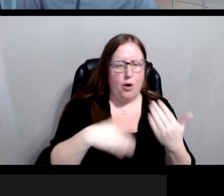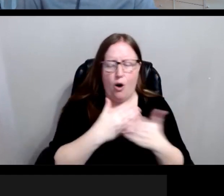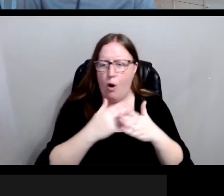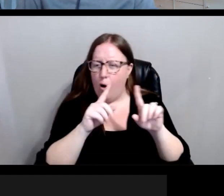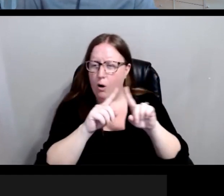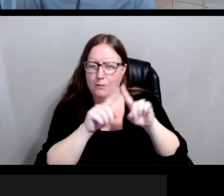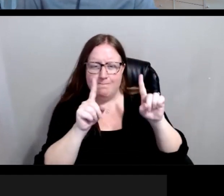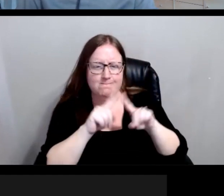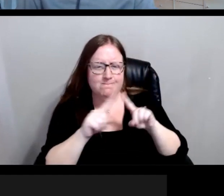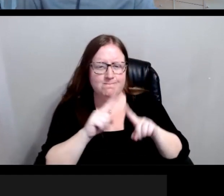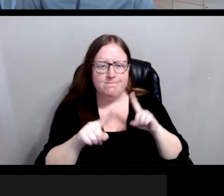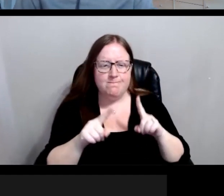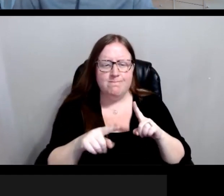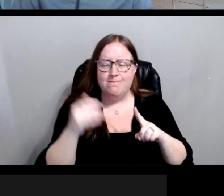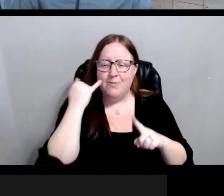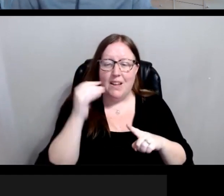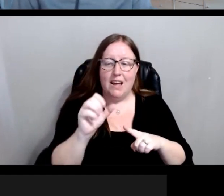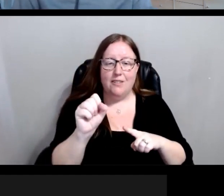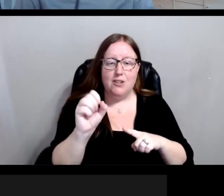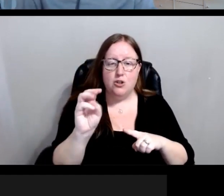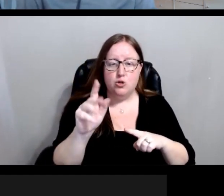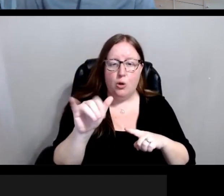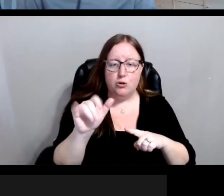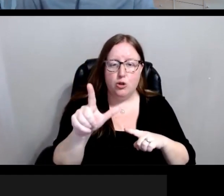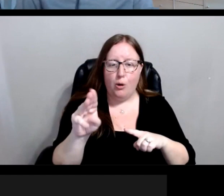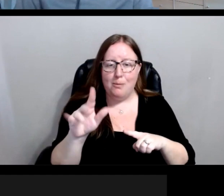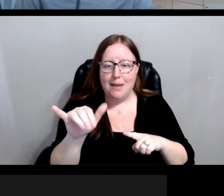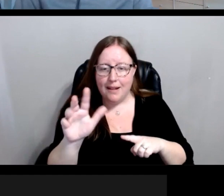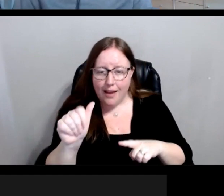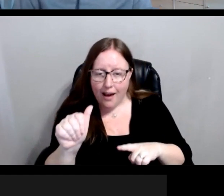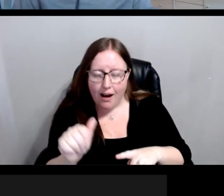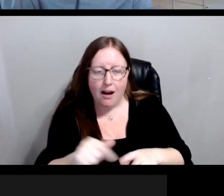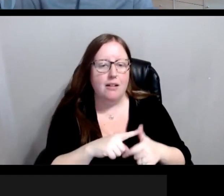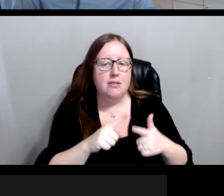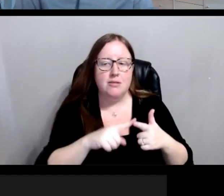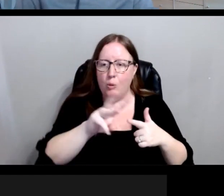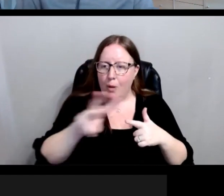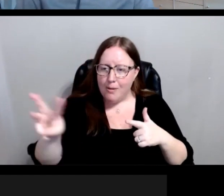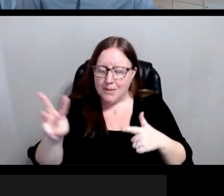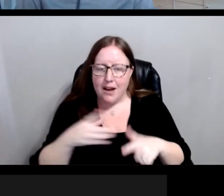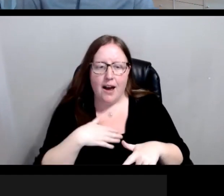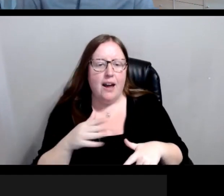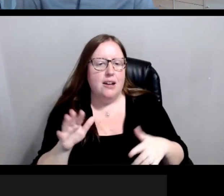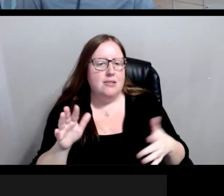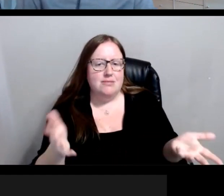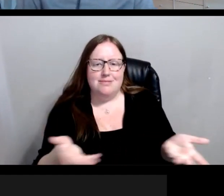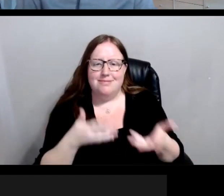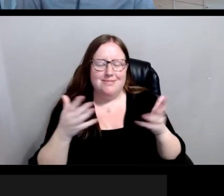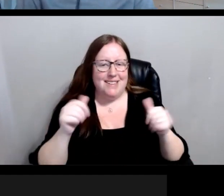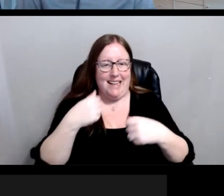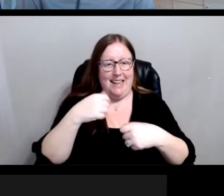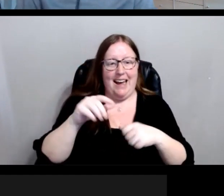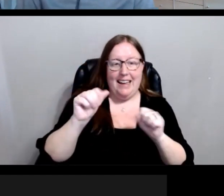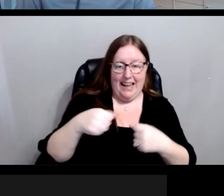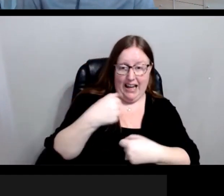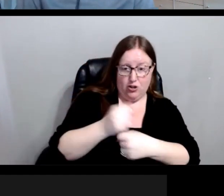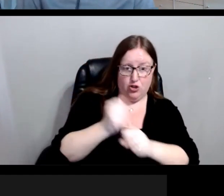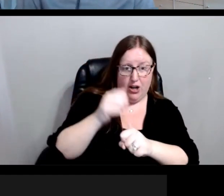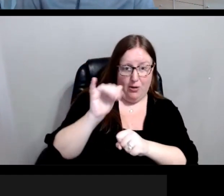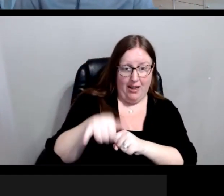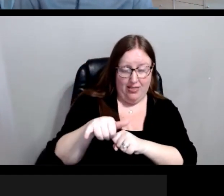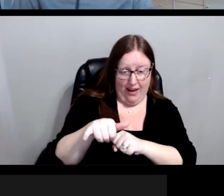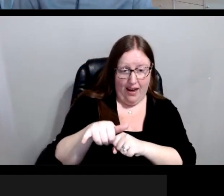of, whether it's social media or the web or email? I'm going to be able to generate that in an instant, much more,